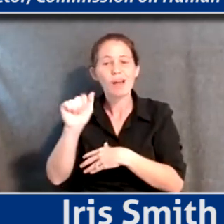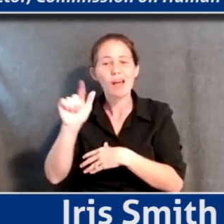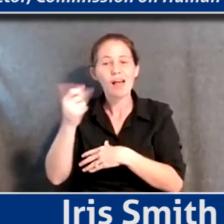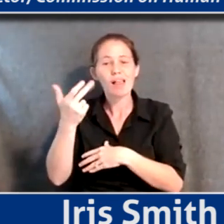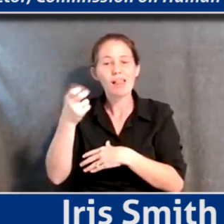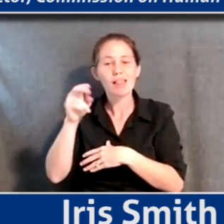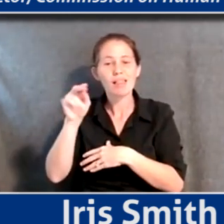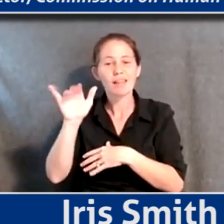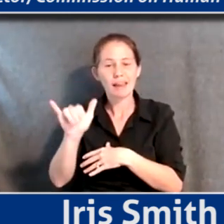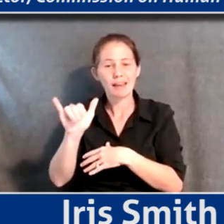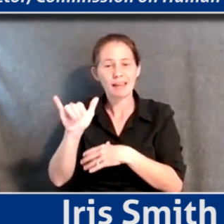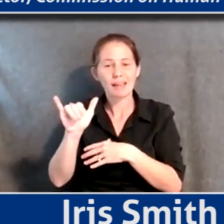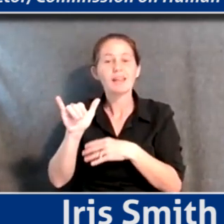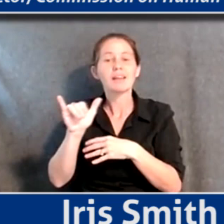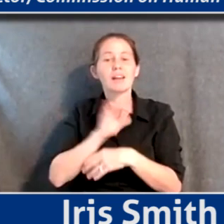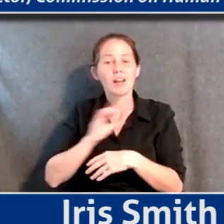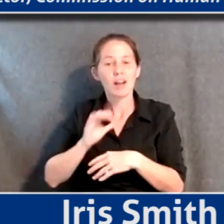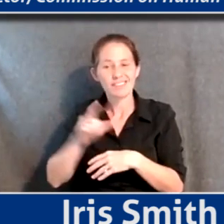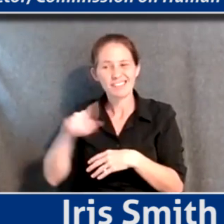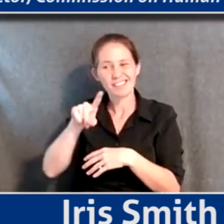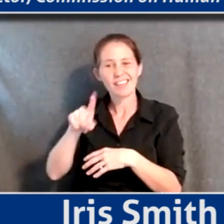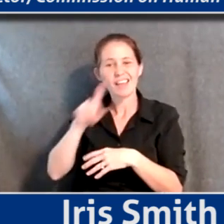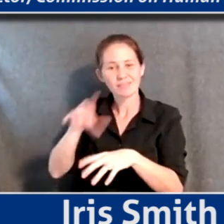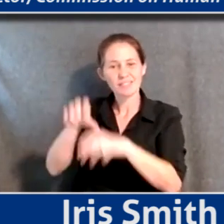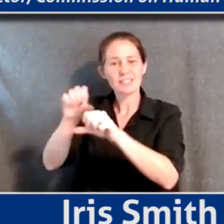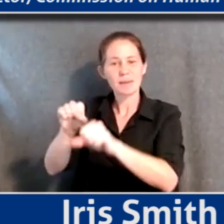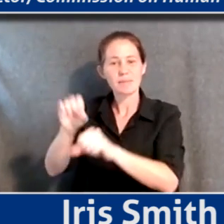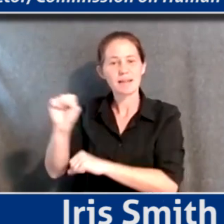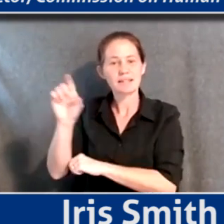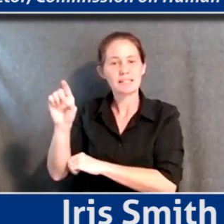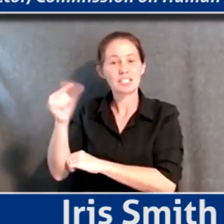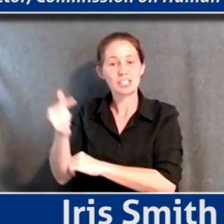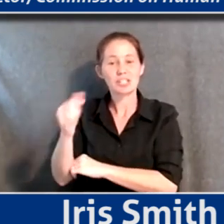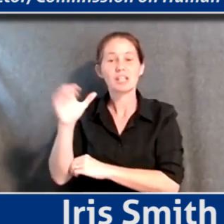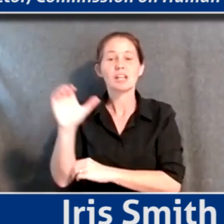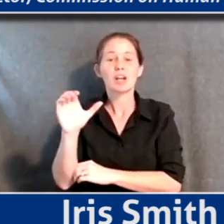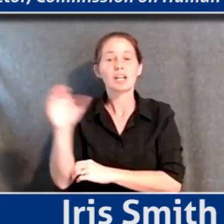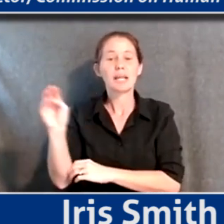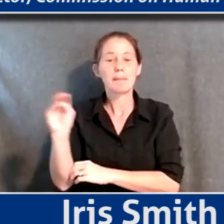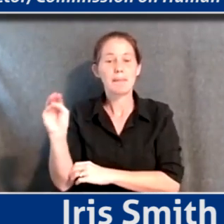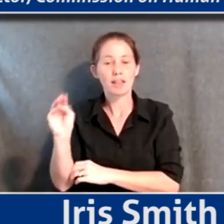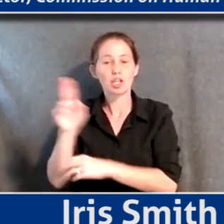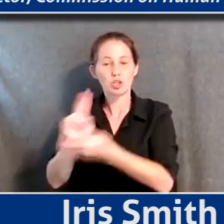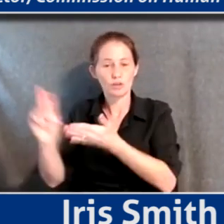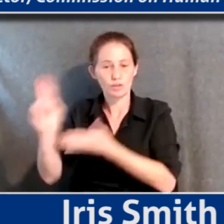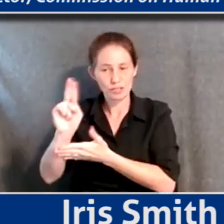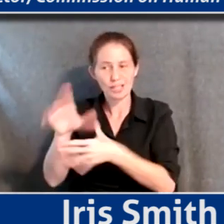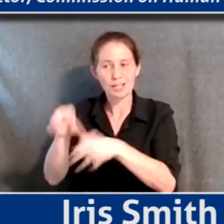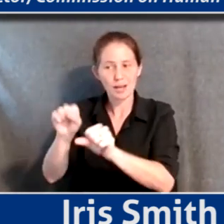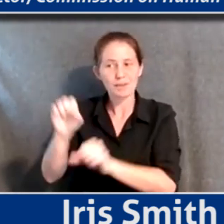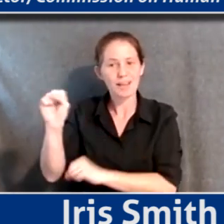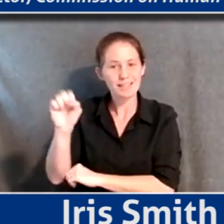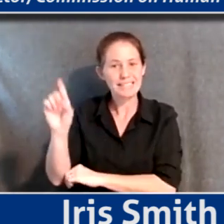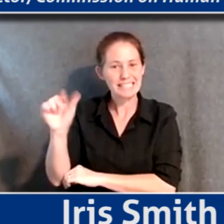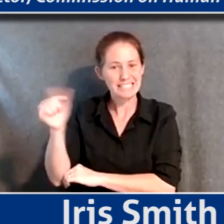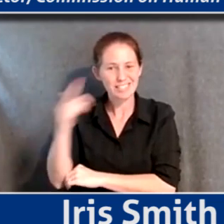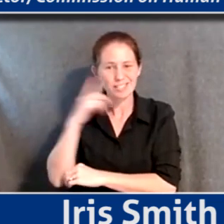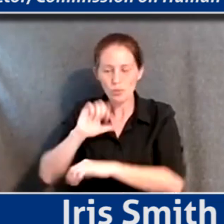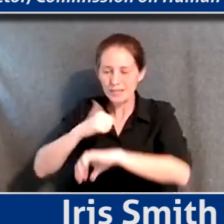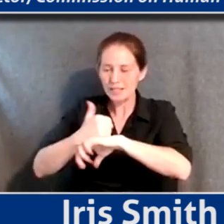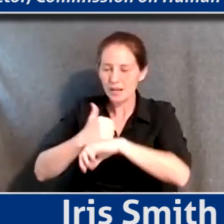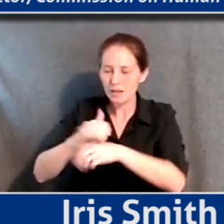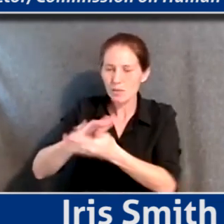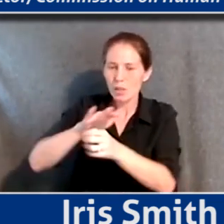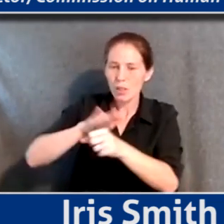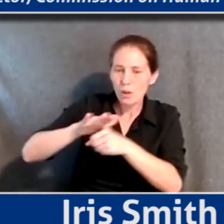who has also adopted the SDGs, Carnegie Mellon University, who has adopted the SDGs, to really start to create a local network of